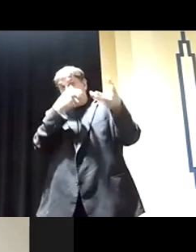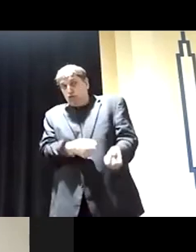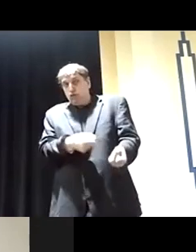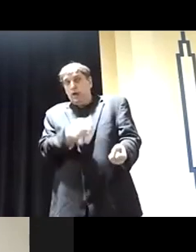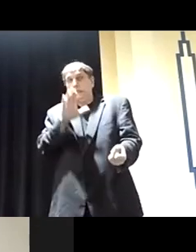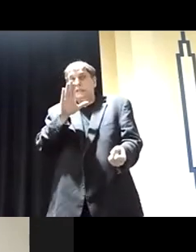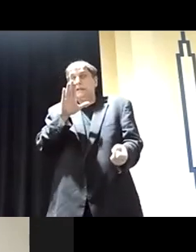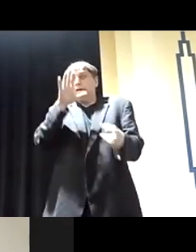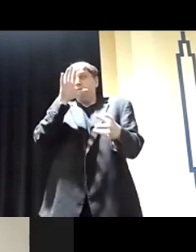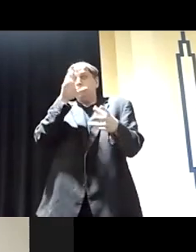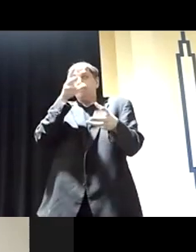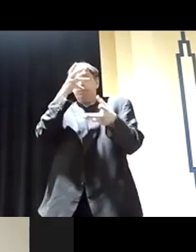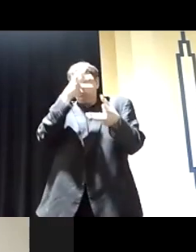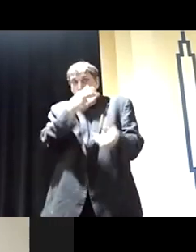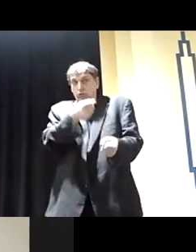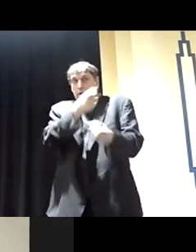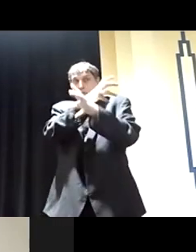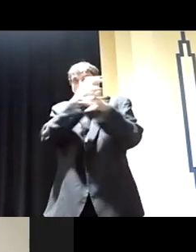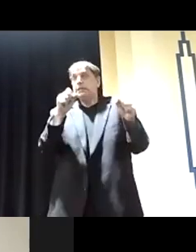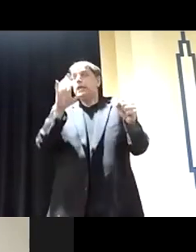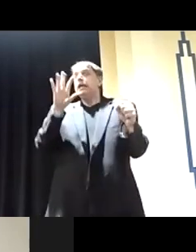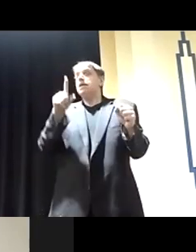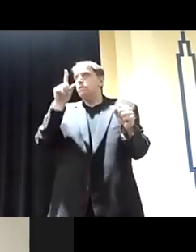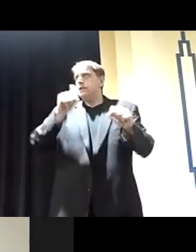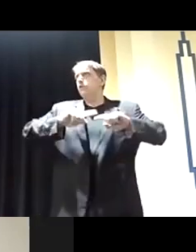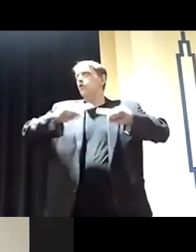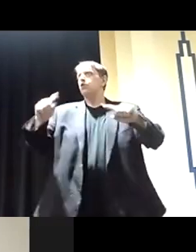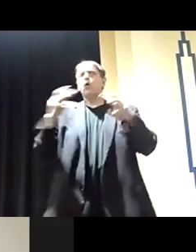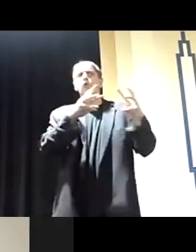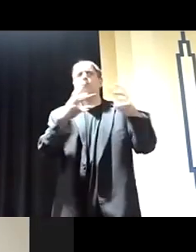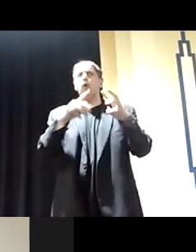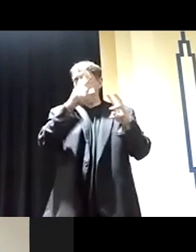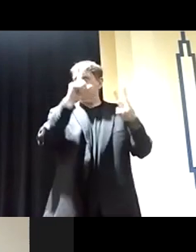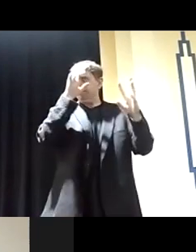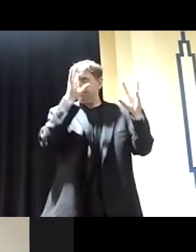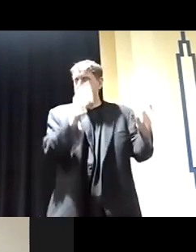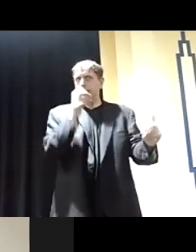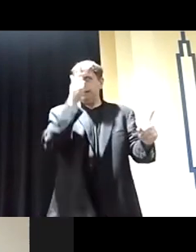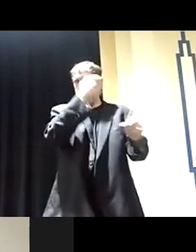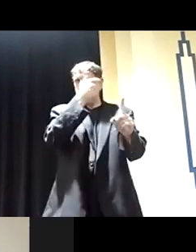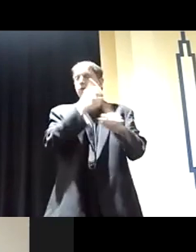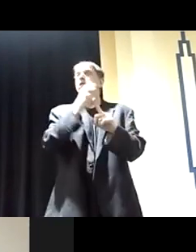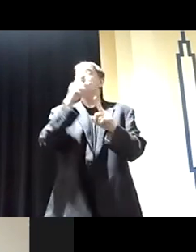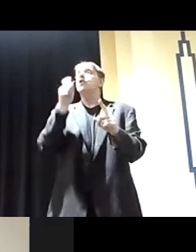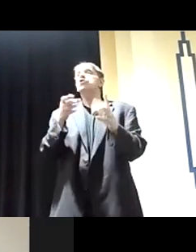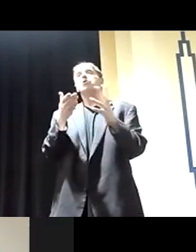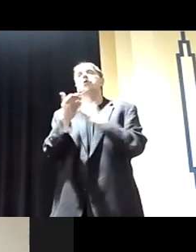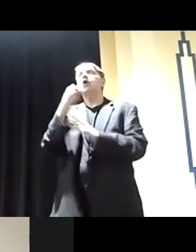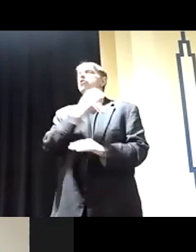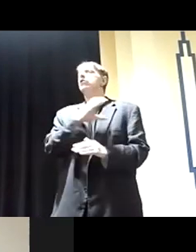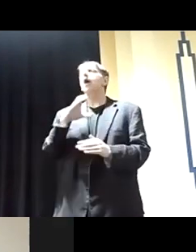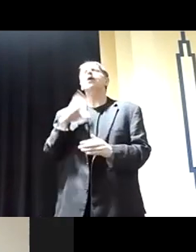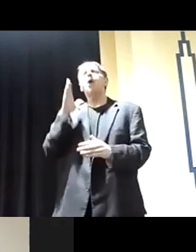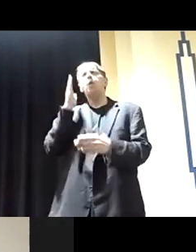and trust that if he needs to go to war, he can go to war. Now, should we go through Congress? That would be nice, but